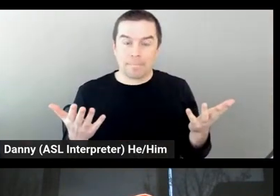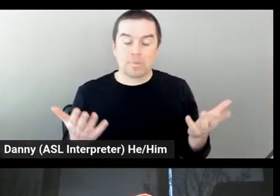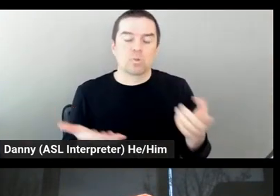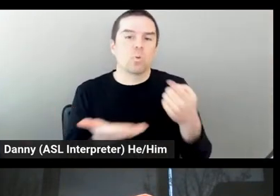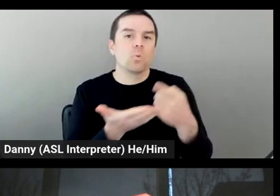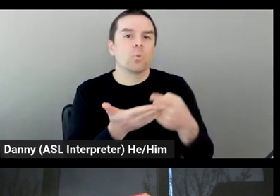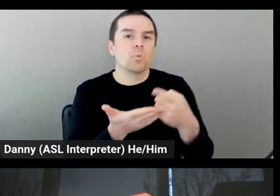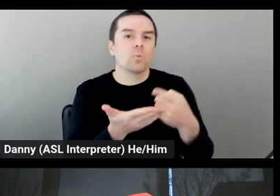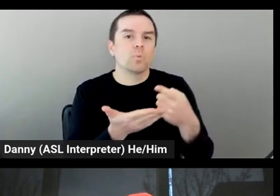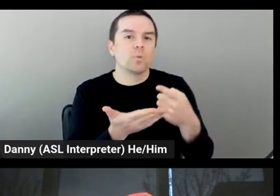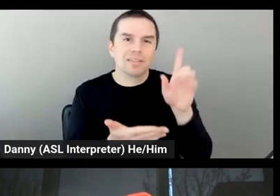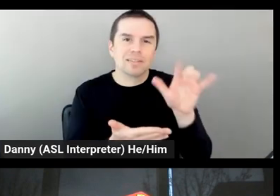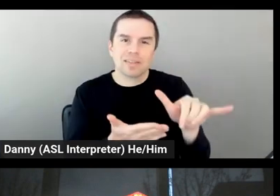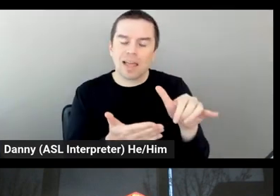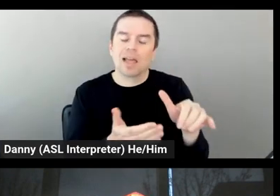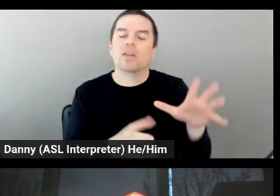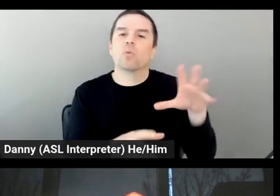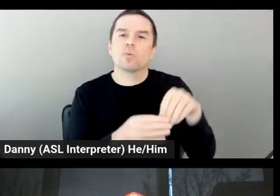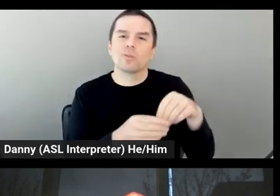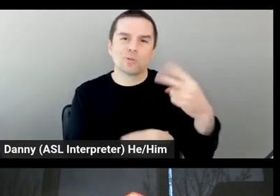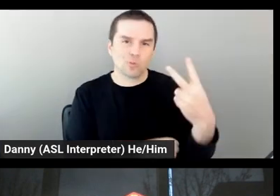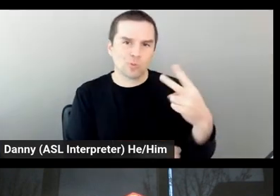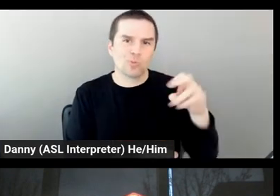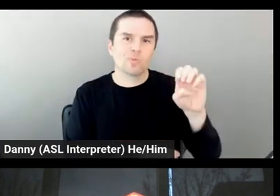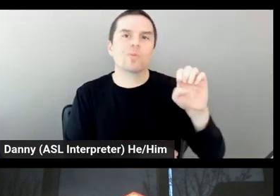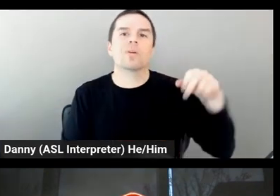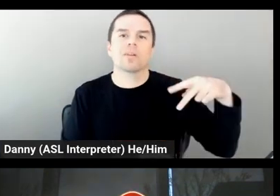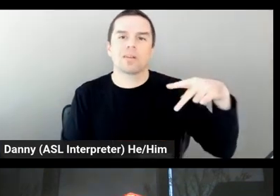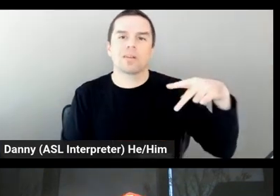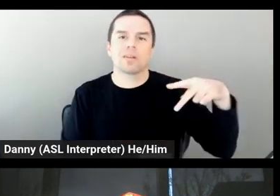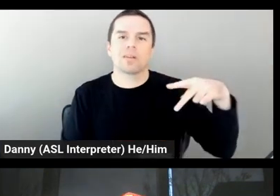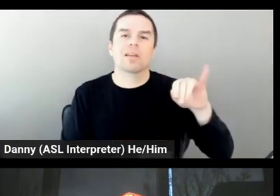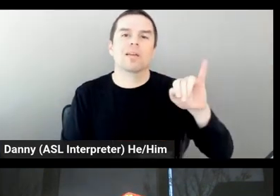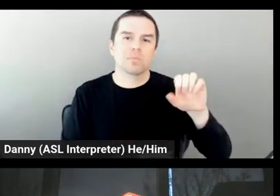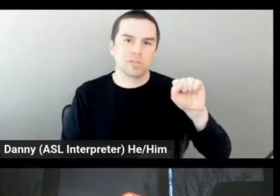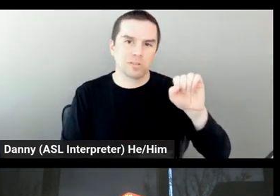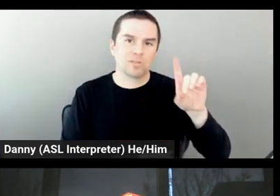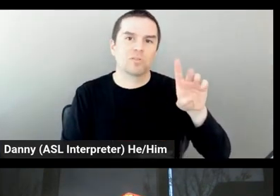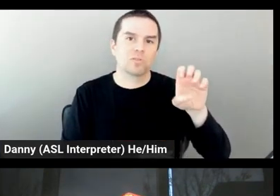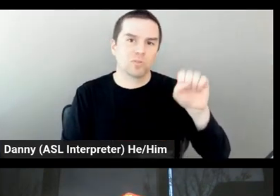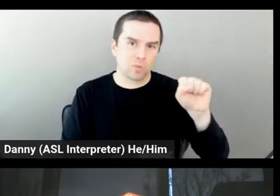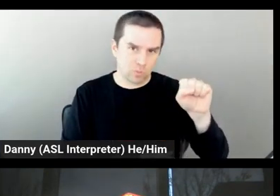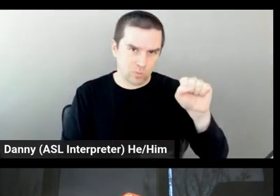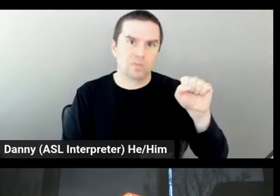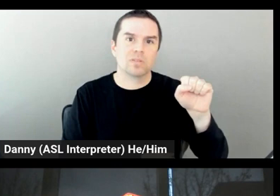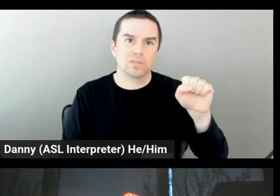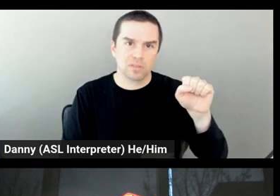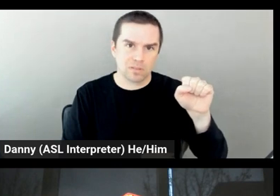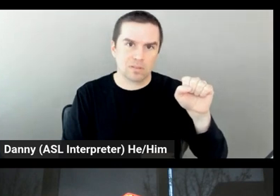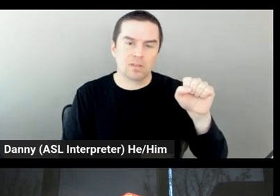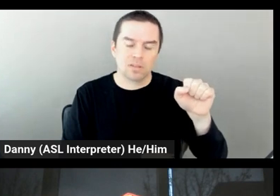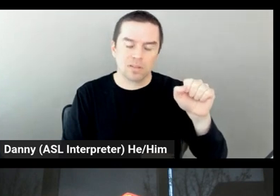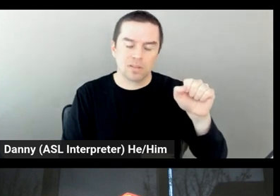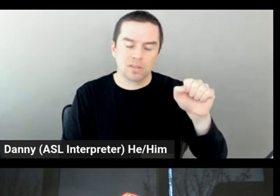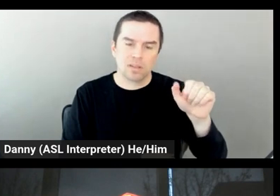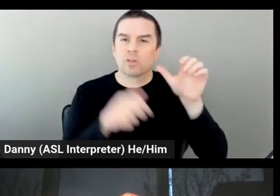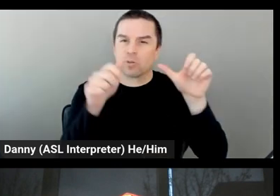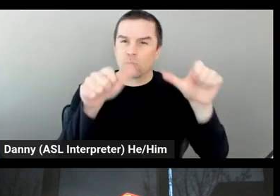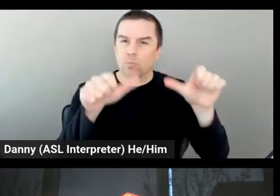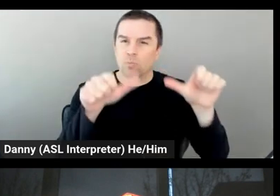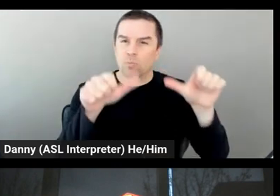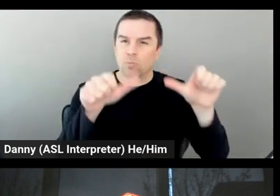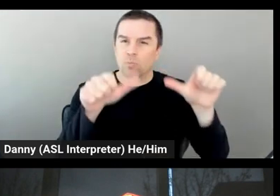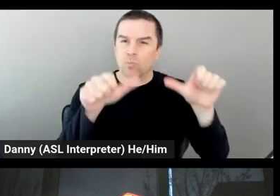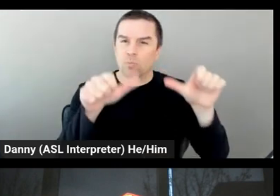Automotive, the series that I'm hosting on automotive technology. We're dedicated to digital customer experience, and one with our